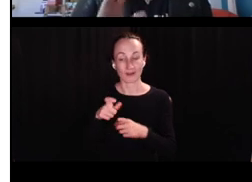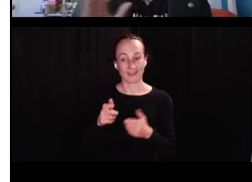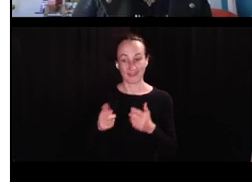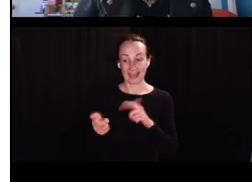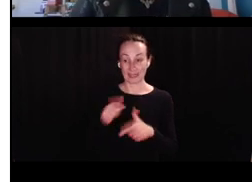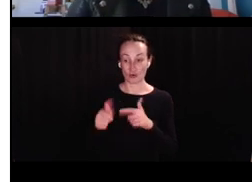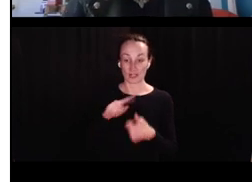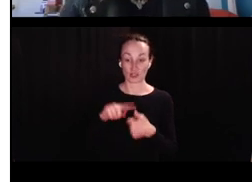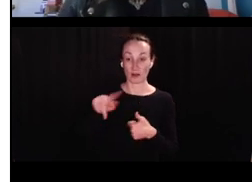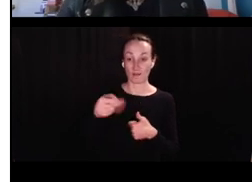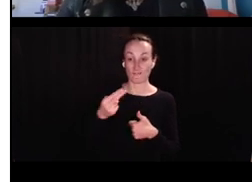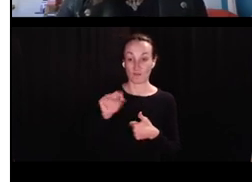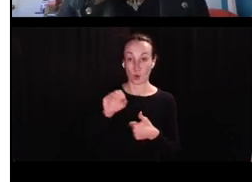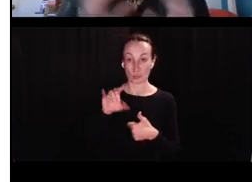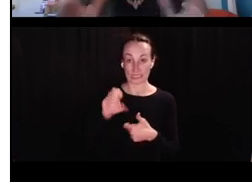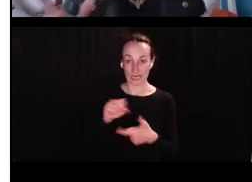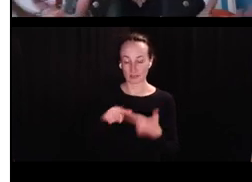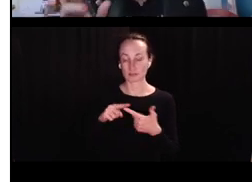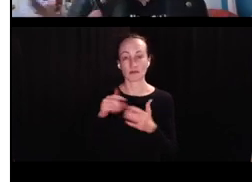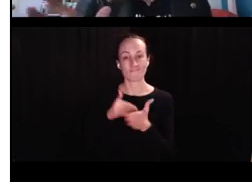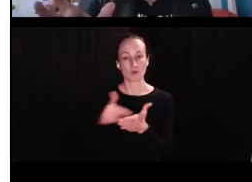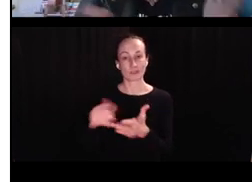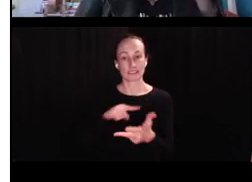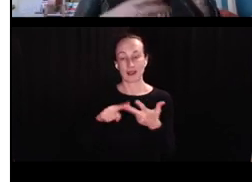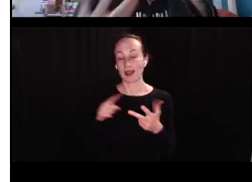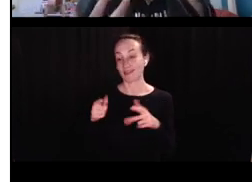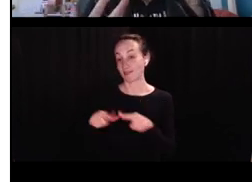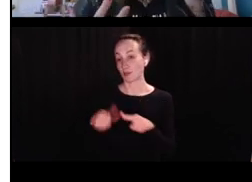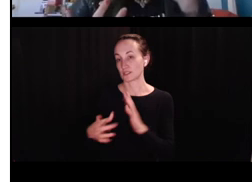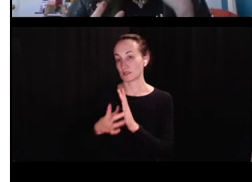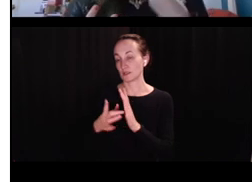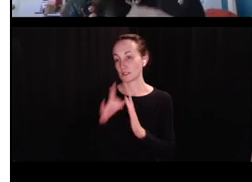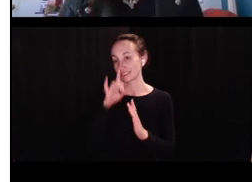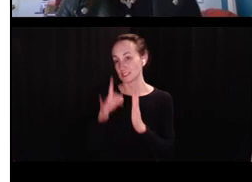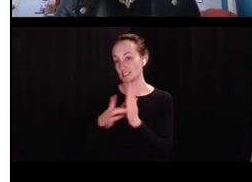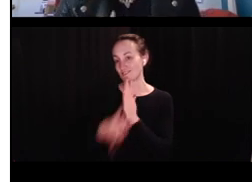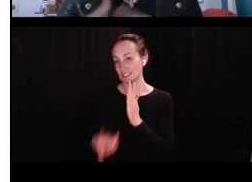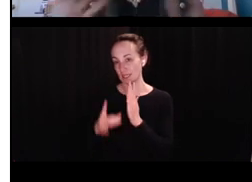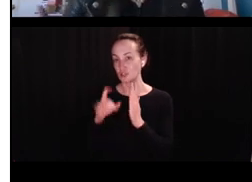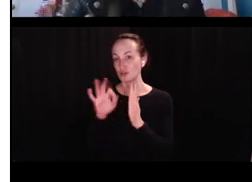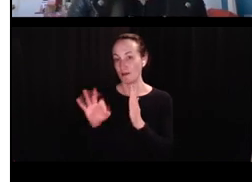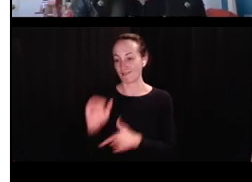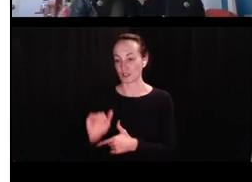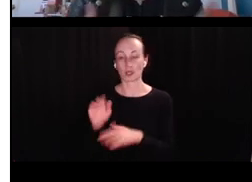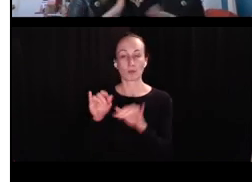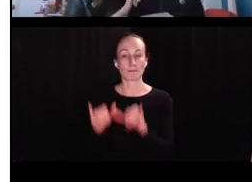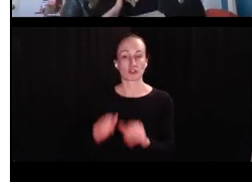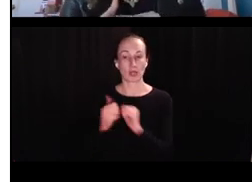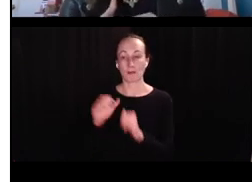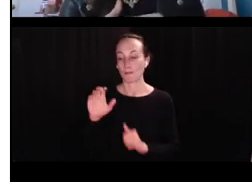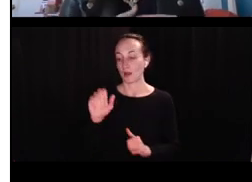production mechanism and it's an interaction of phonotactics frequency and the linguistic sophistication